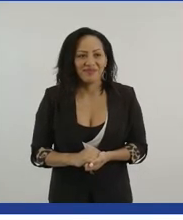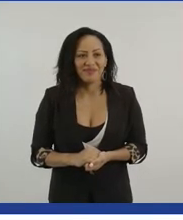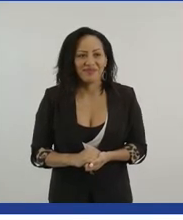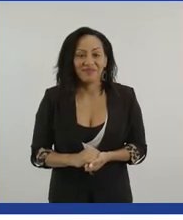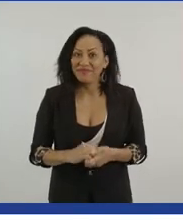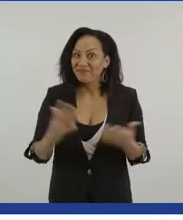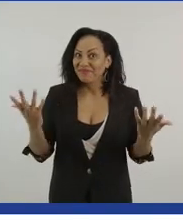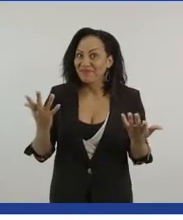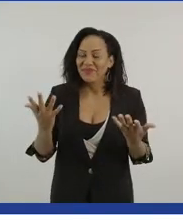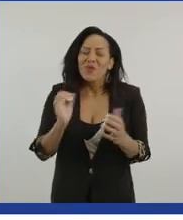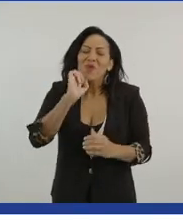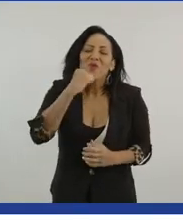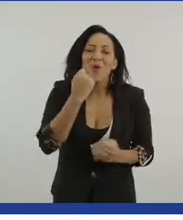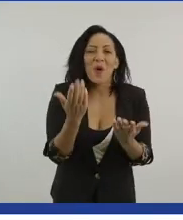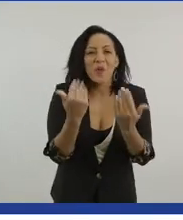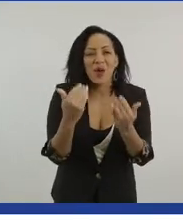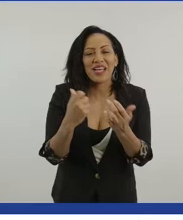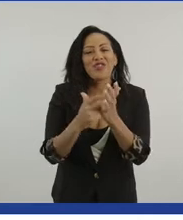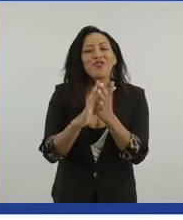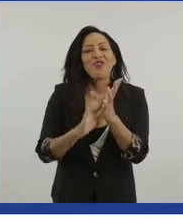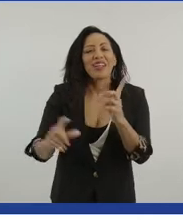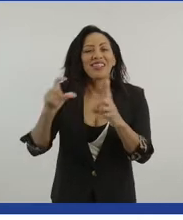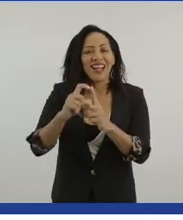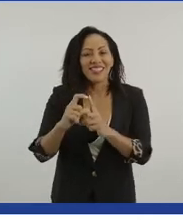So please give a warm welcome to Richard Whitehead.